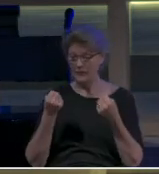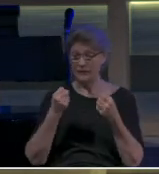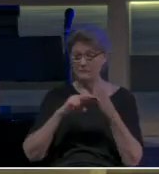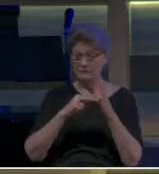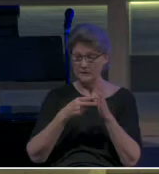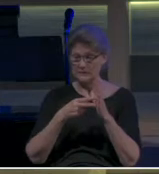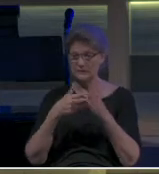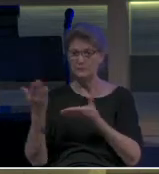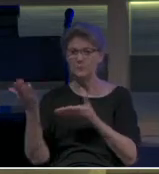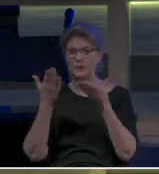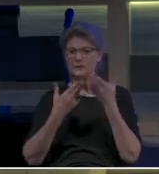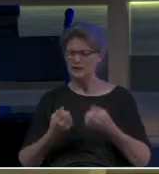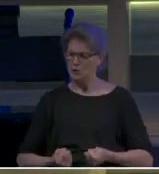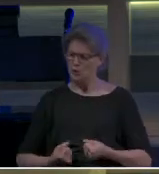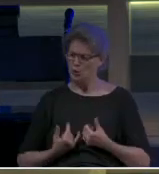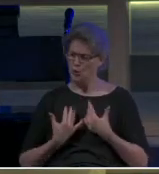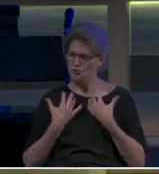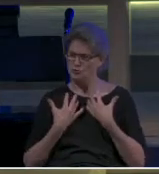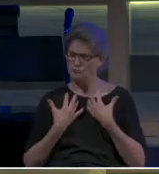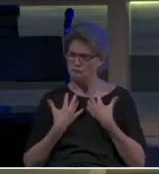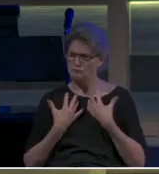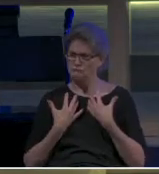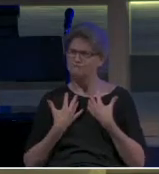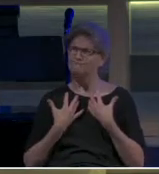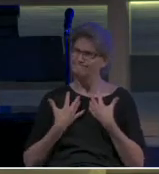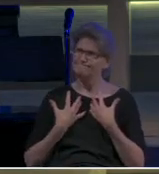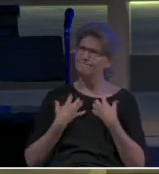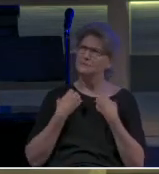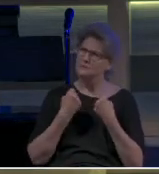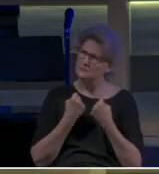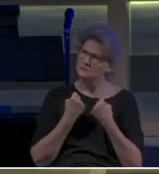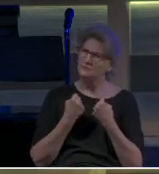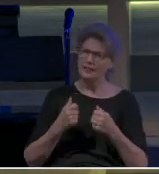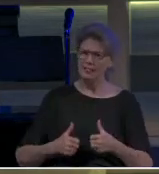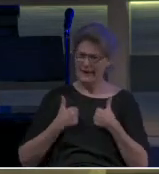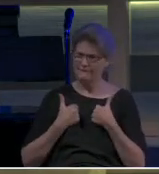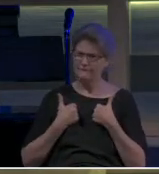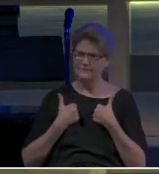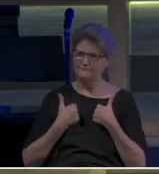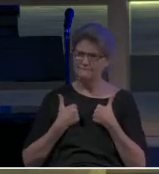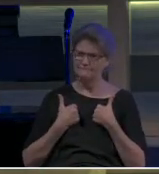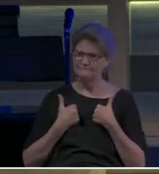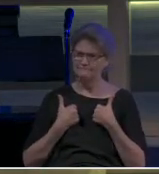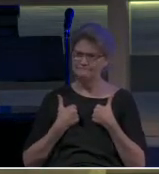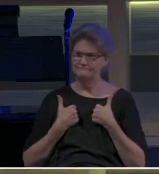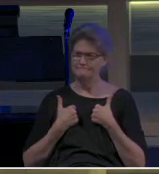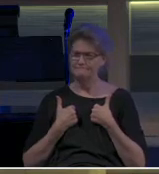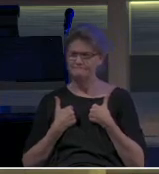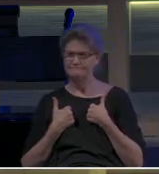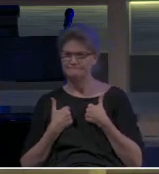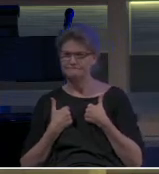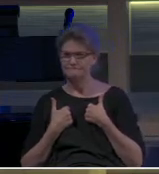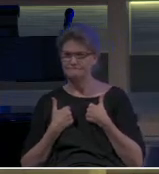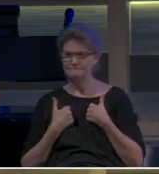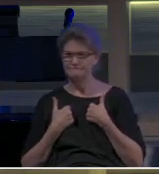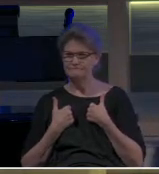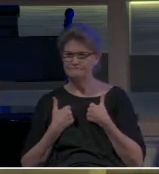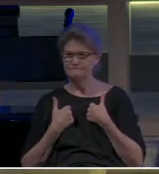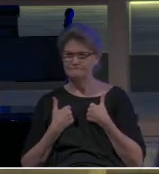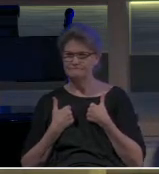and encourages and facilitates what? Life. It's the contrast